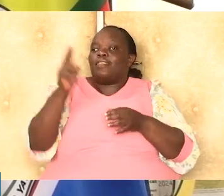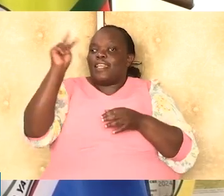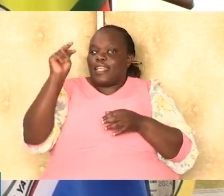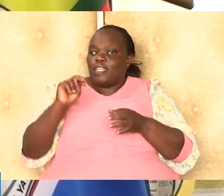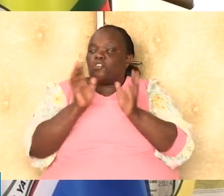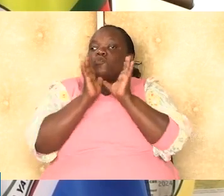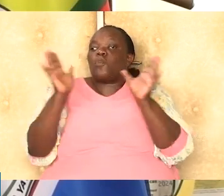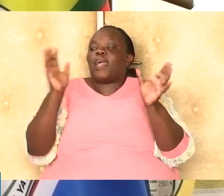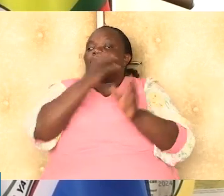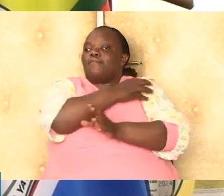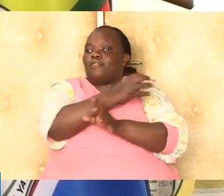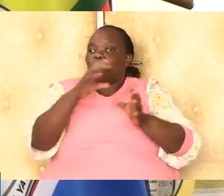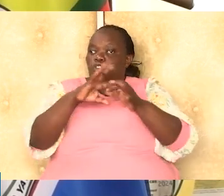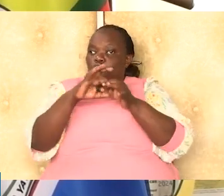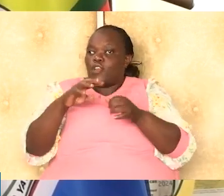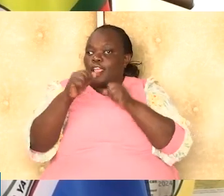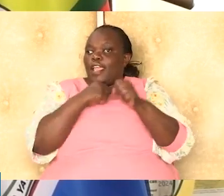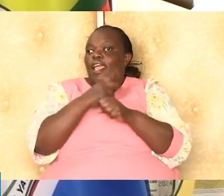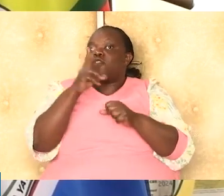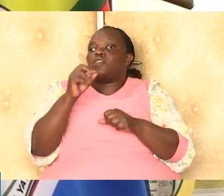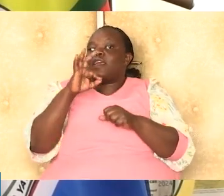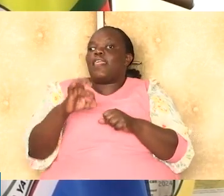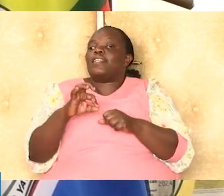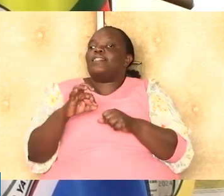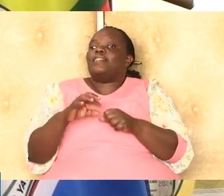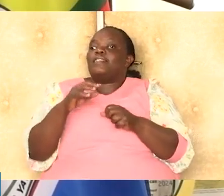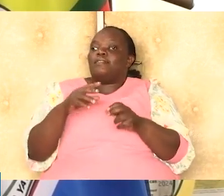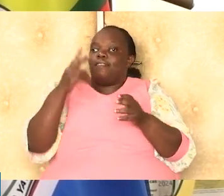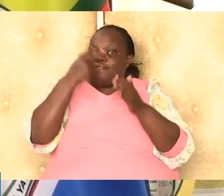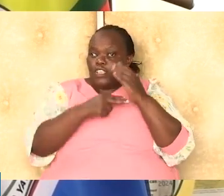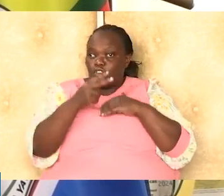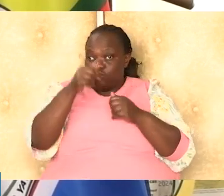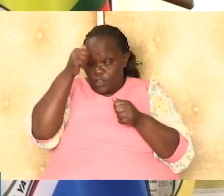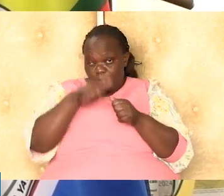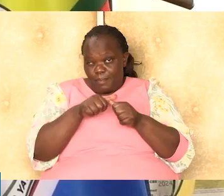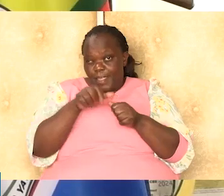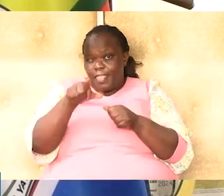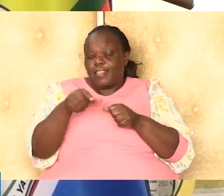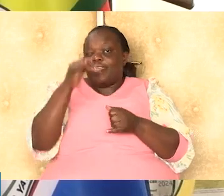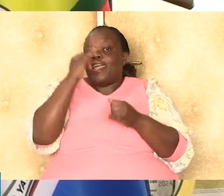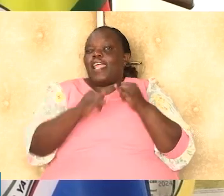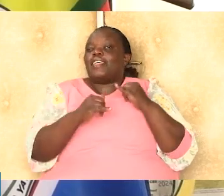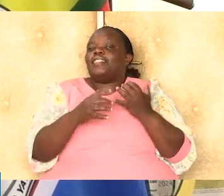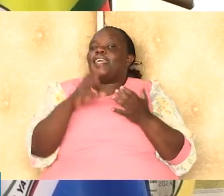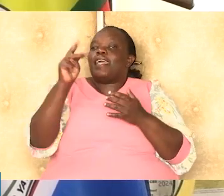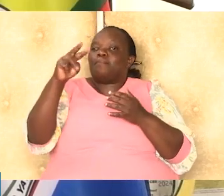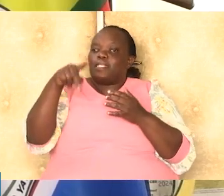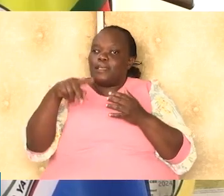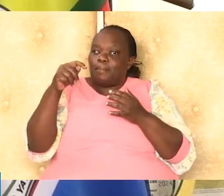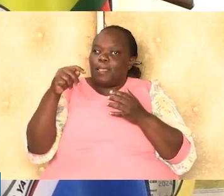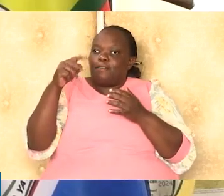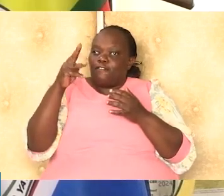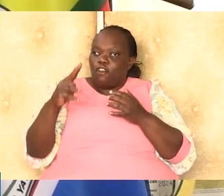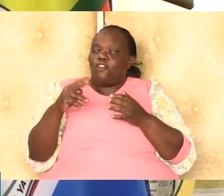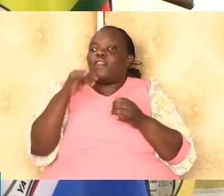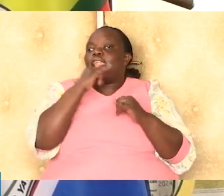energy connectivity by the year 2030 so that we achieve the Vision 2030. And remember, this is the last MTP. This is the MTP4. It's